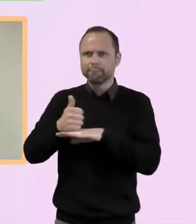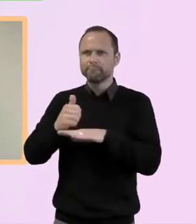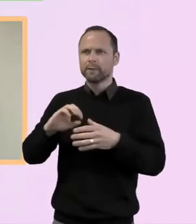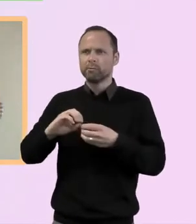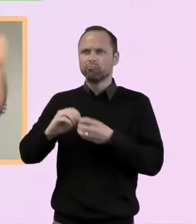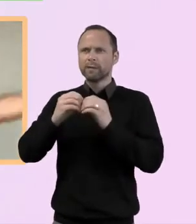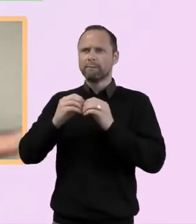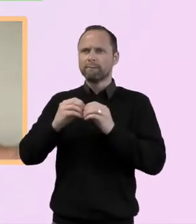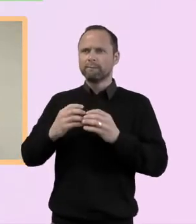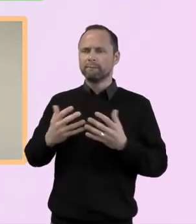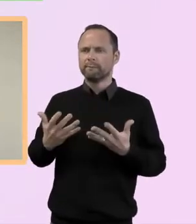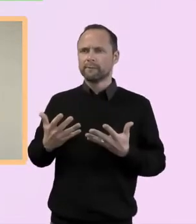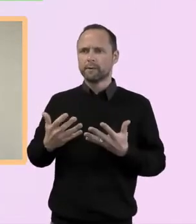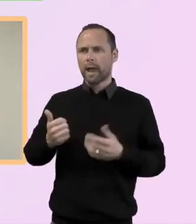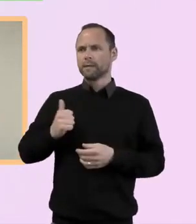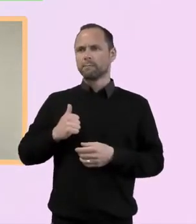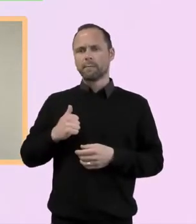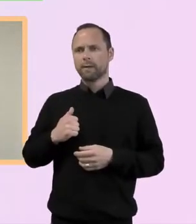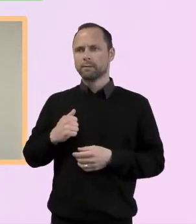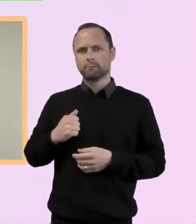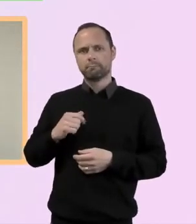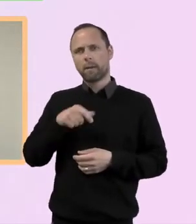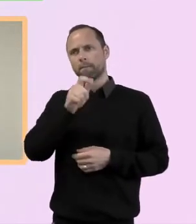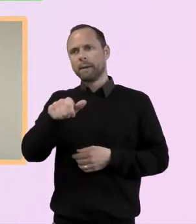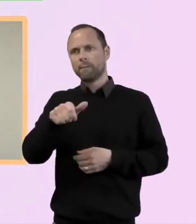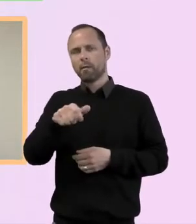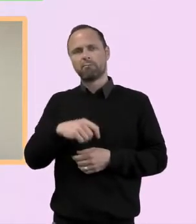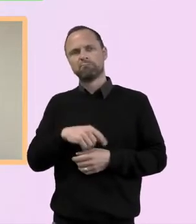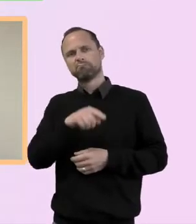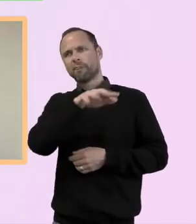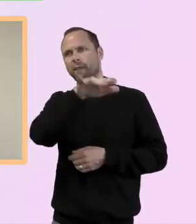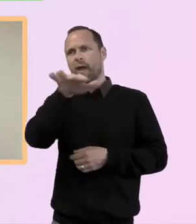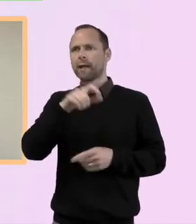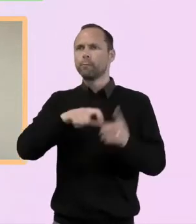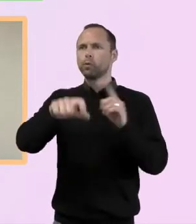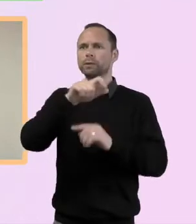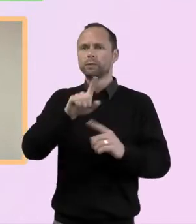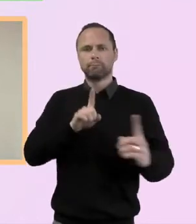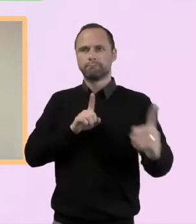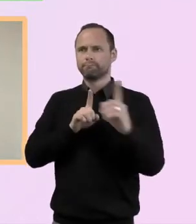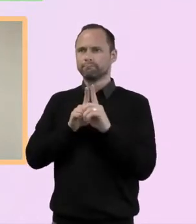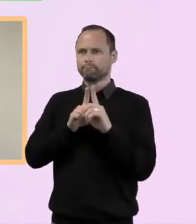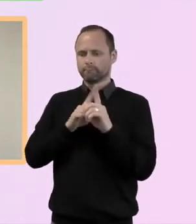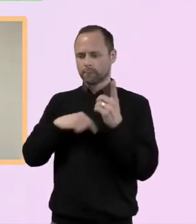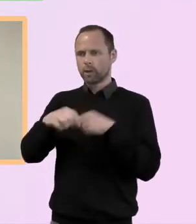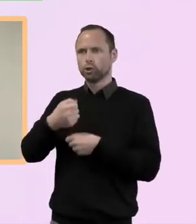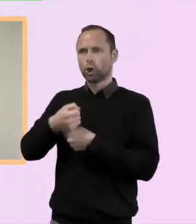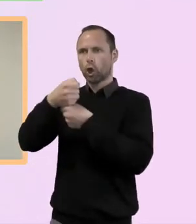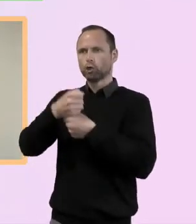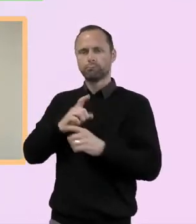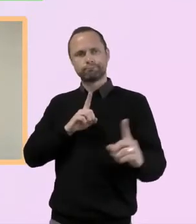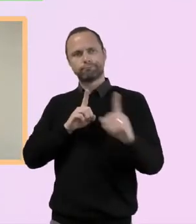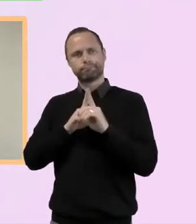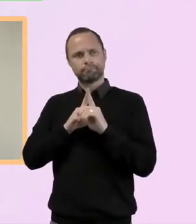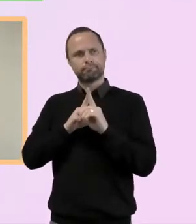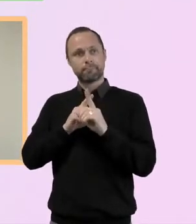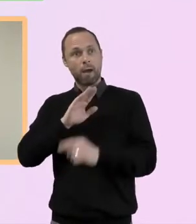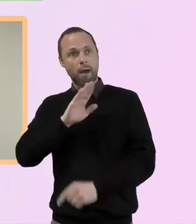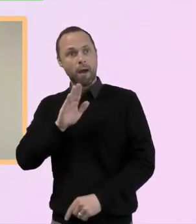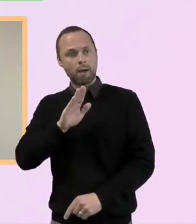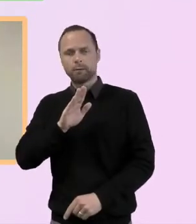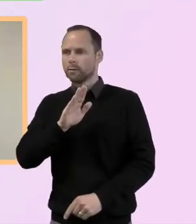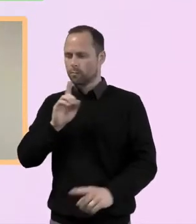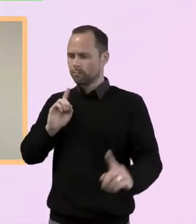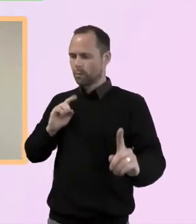expecting people to come to us, but of us being amongst and blessing and, you know, stepping out, which is exactly what Jesus calls us to do. You know,